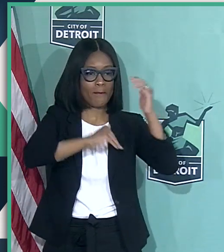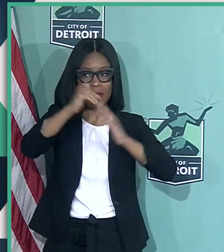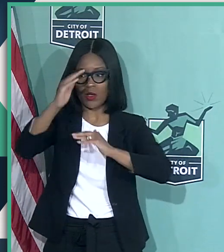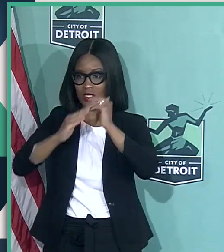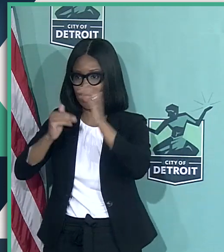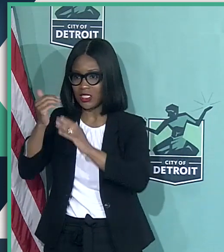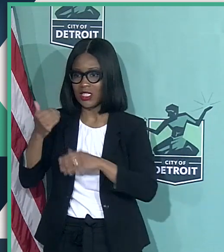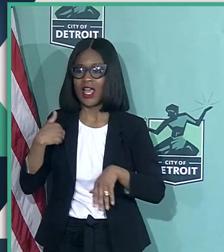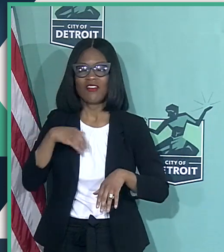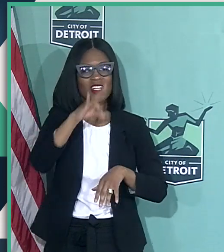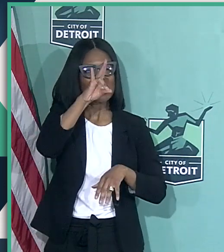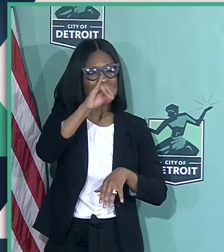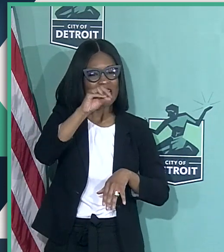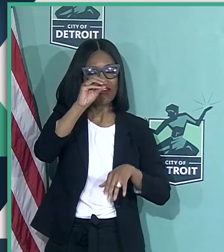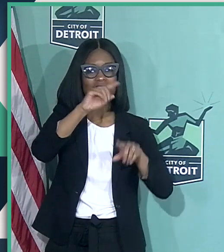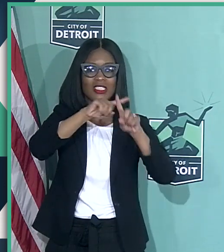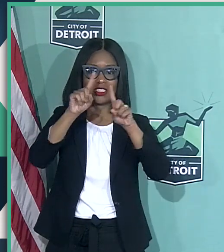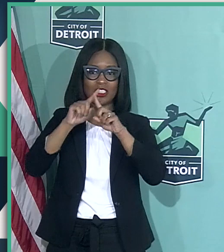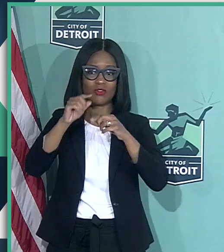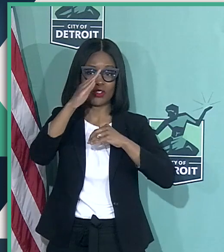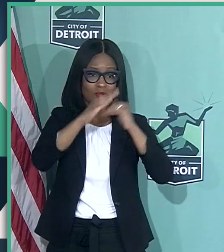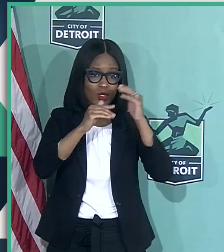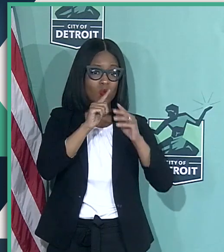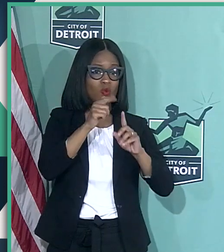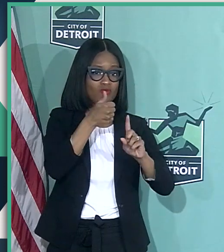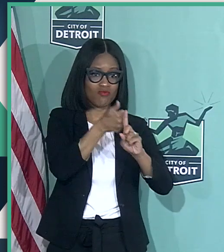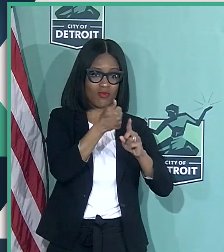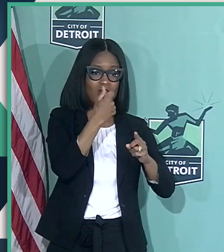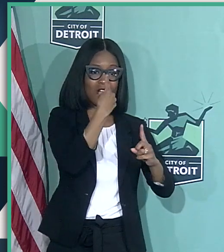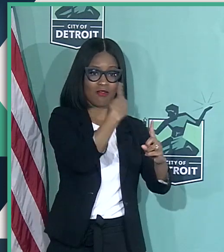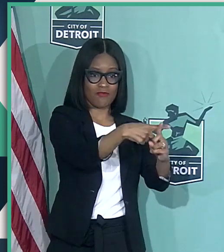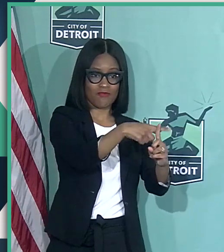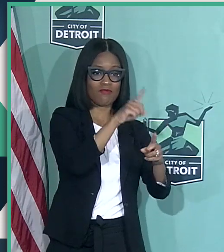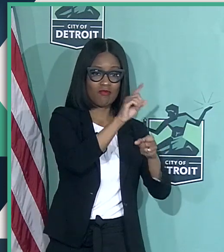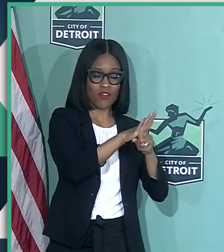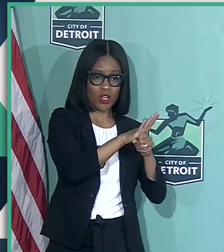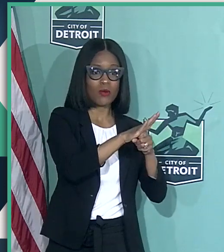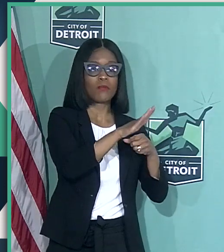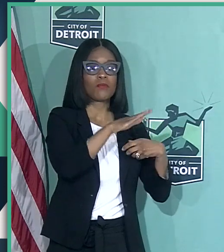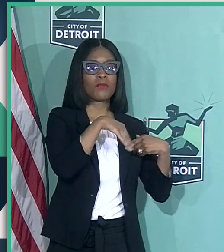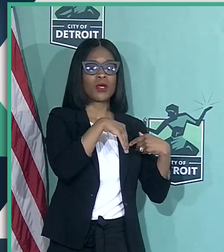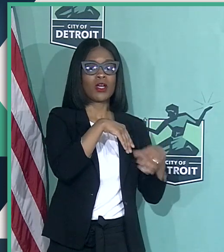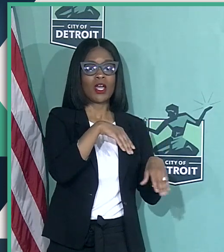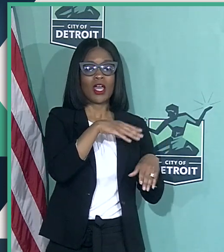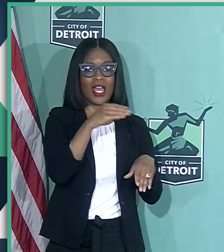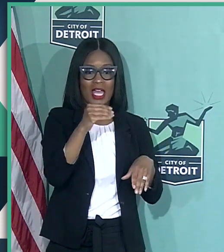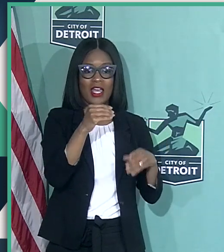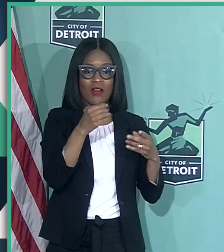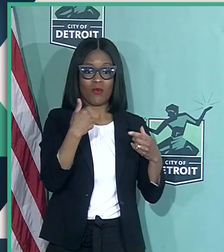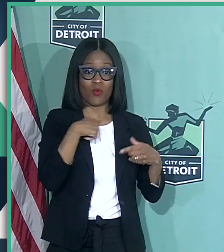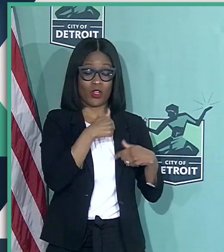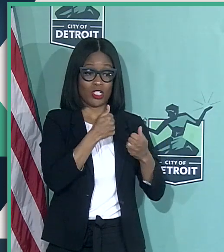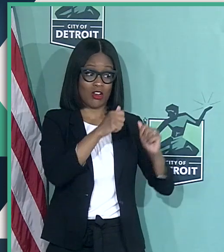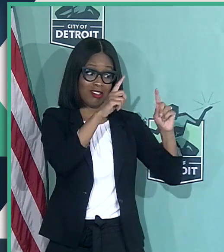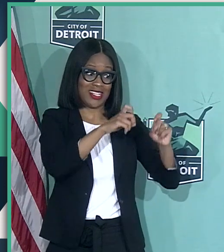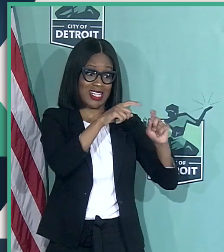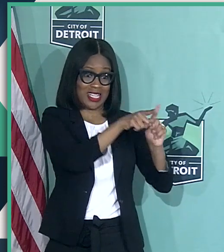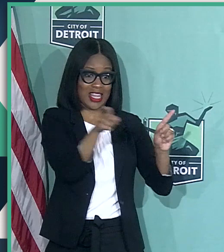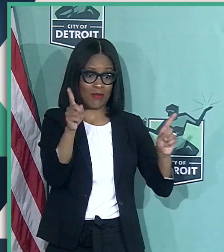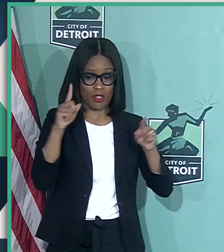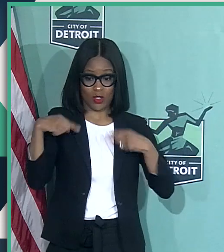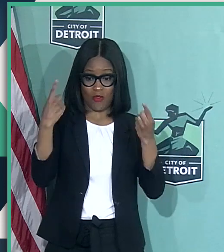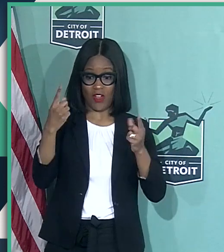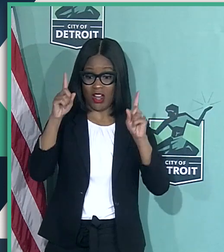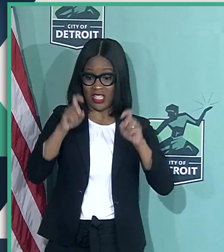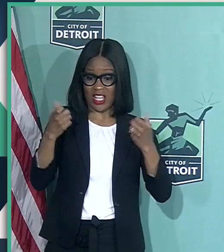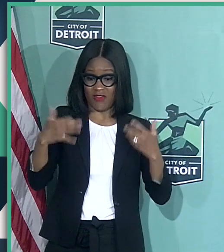have 70 facilities that have confirmed COVID-19 cases, and we are beginning to test there. So far, we have tested 1